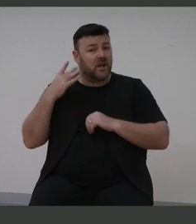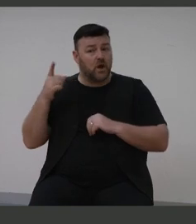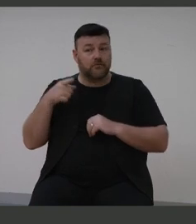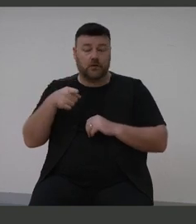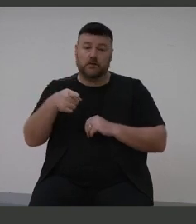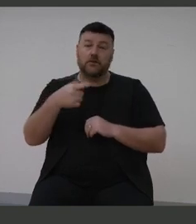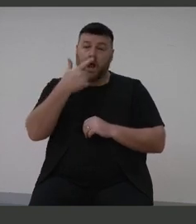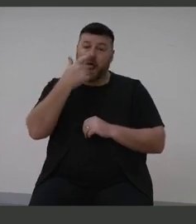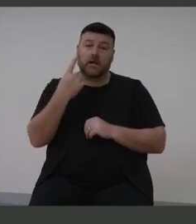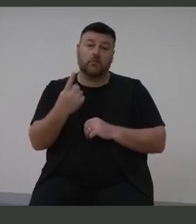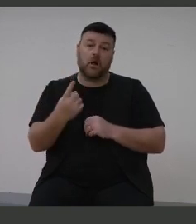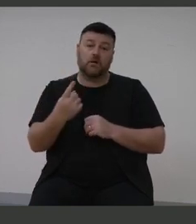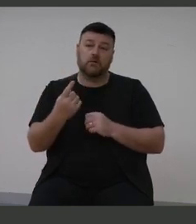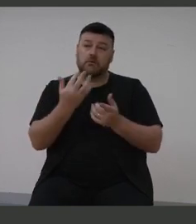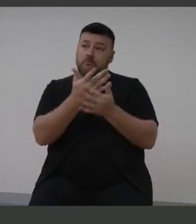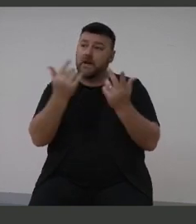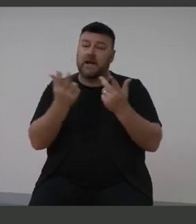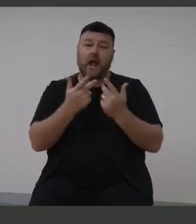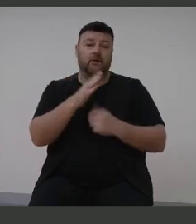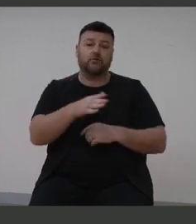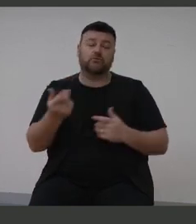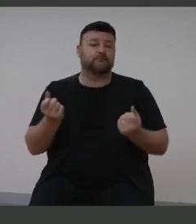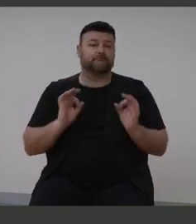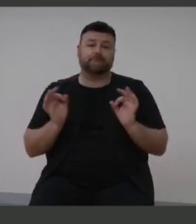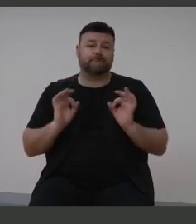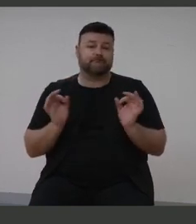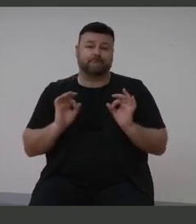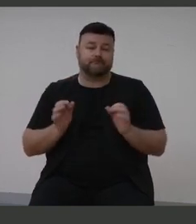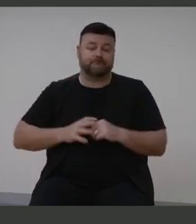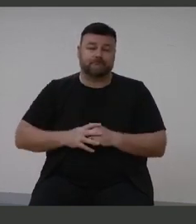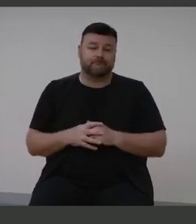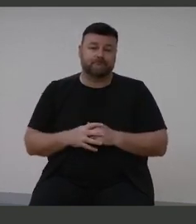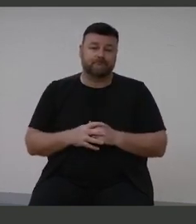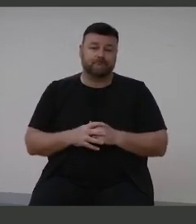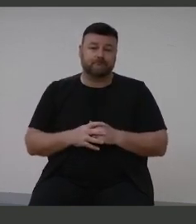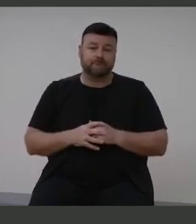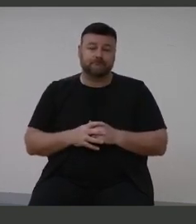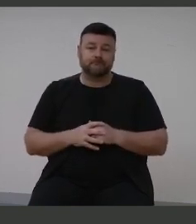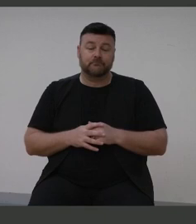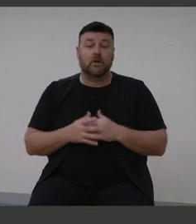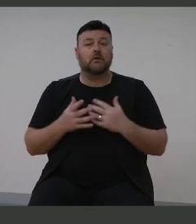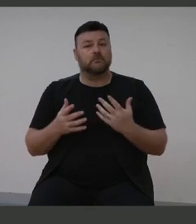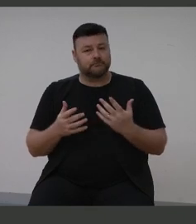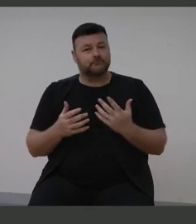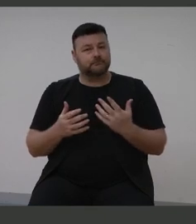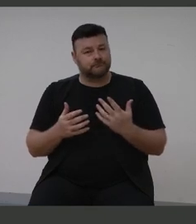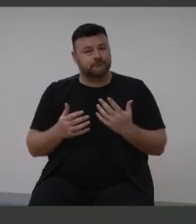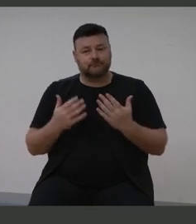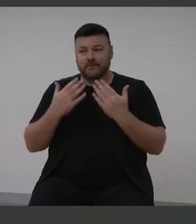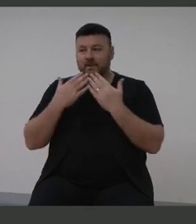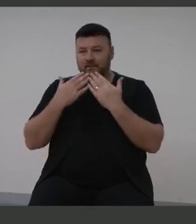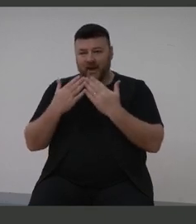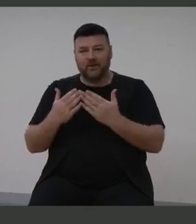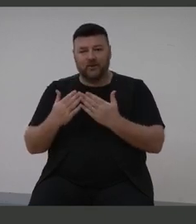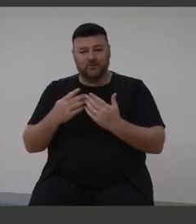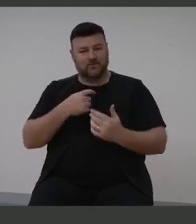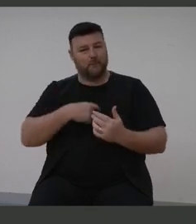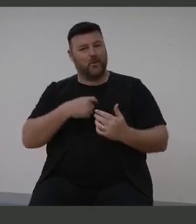one of the lucky ones. But so many children aren't. Yeah, thank you. A very clear personal experience with hearing problems.